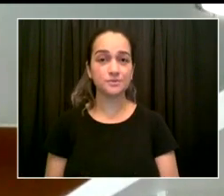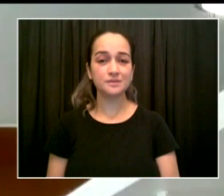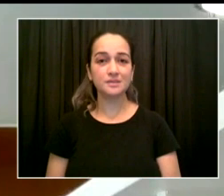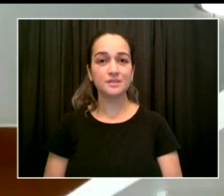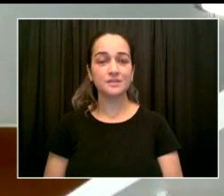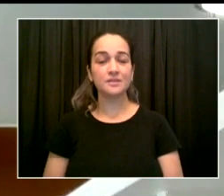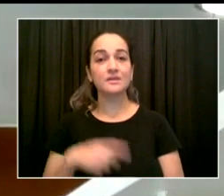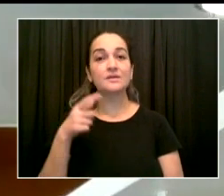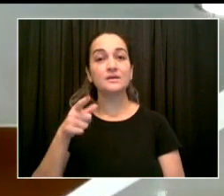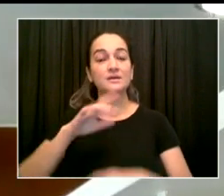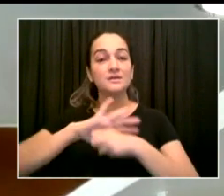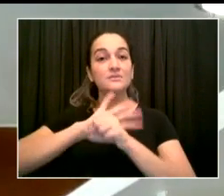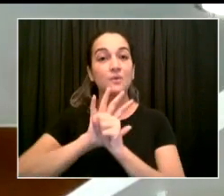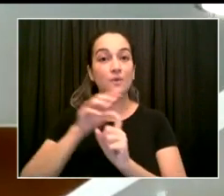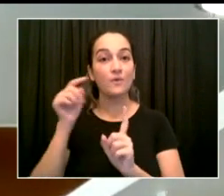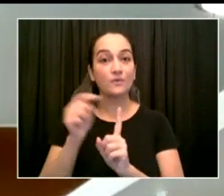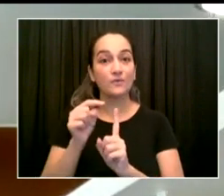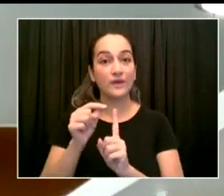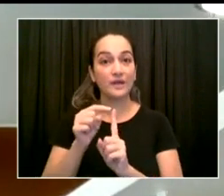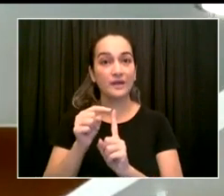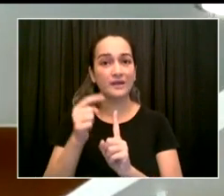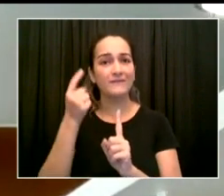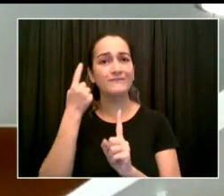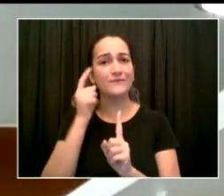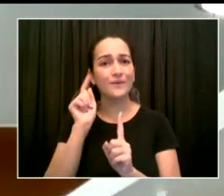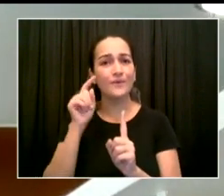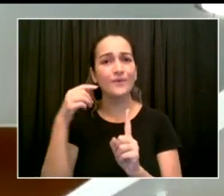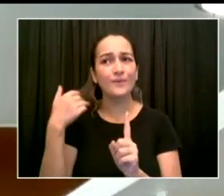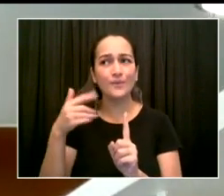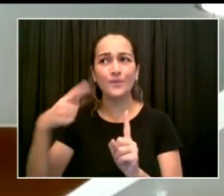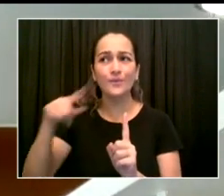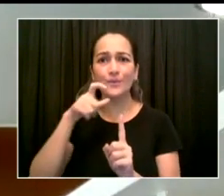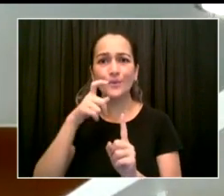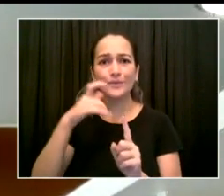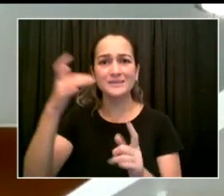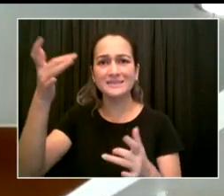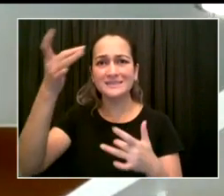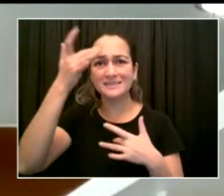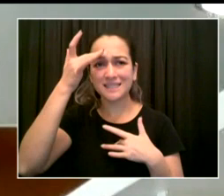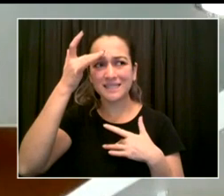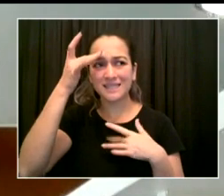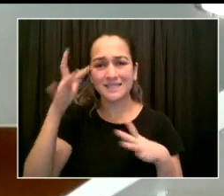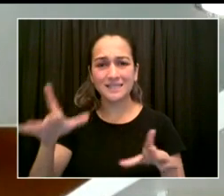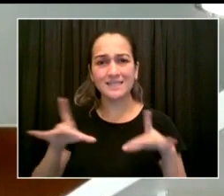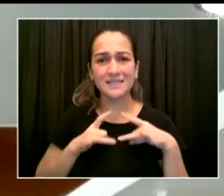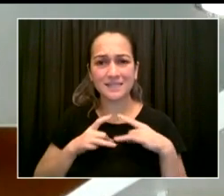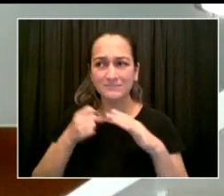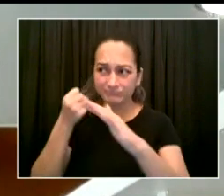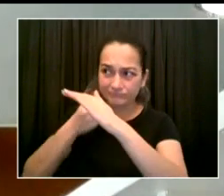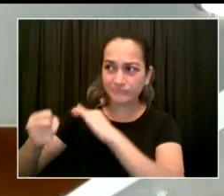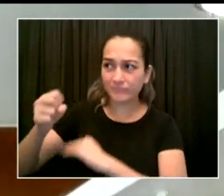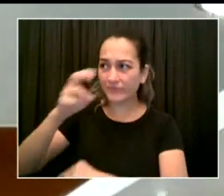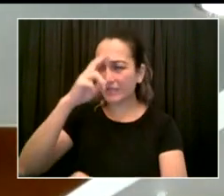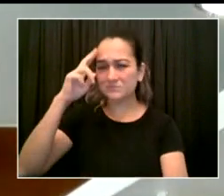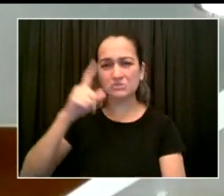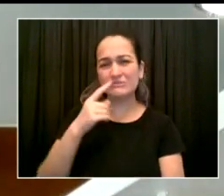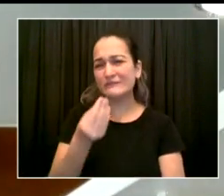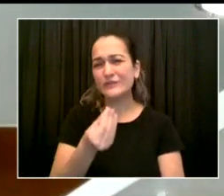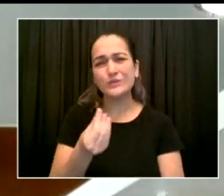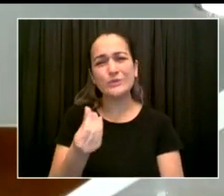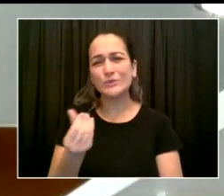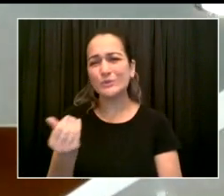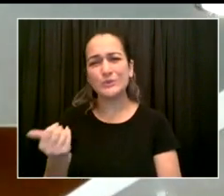children ages 5 to 12, in our last full week of data, only 1.2 per 100